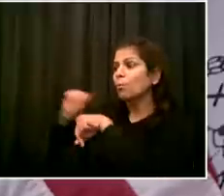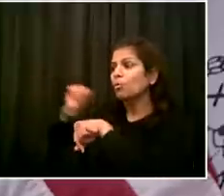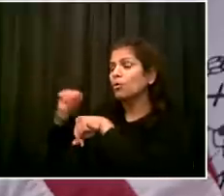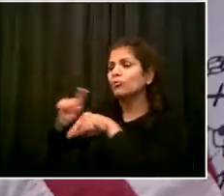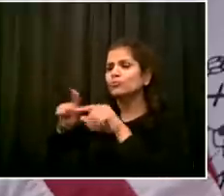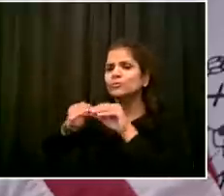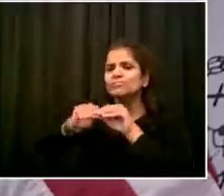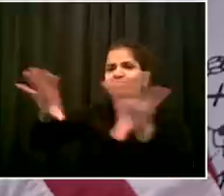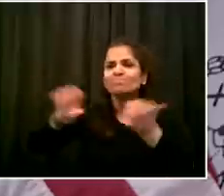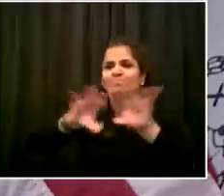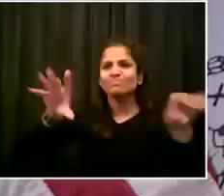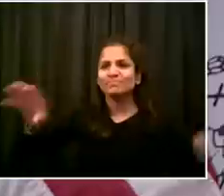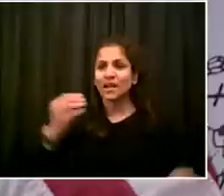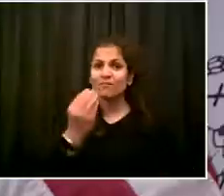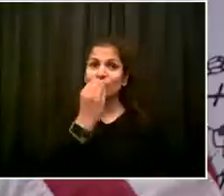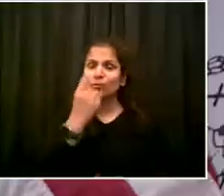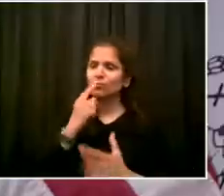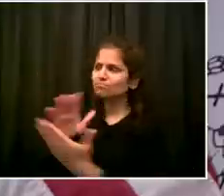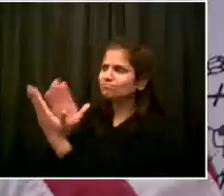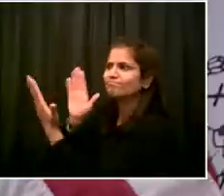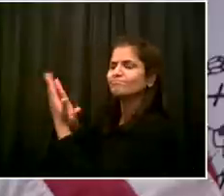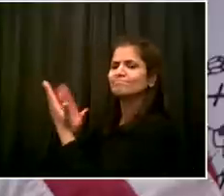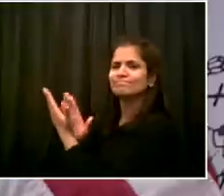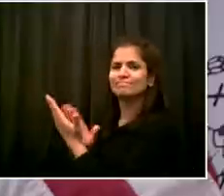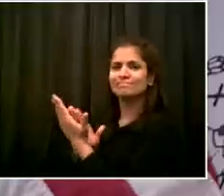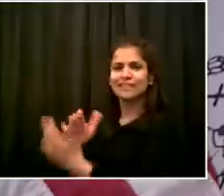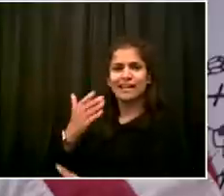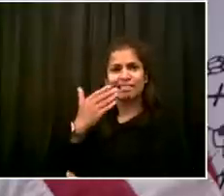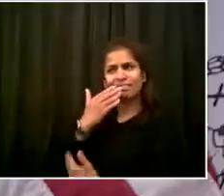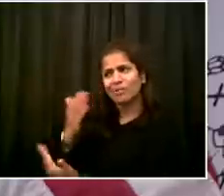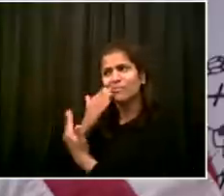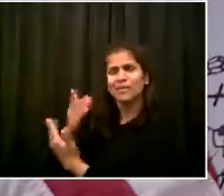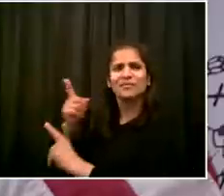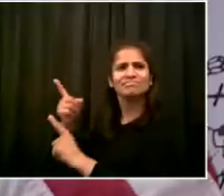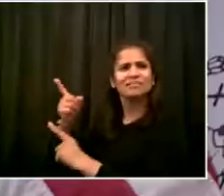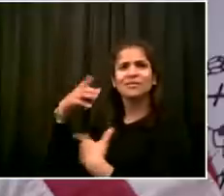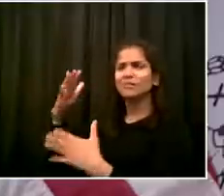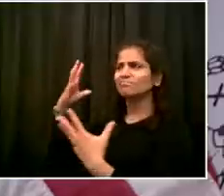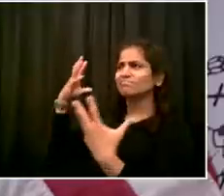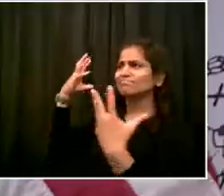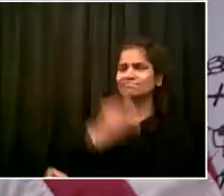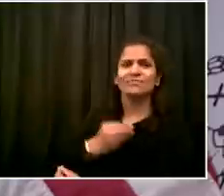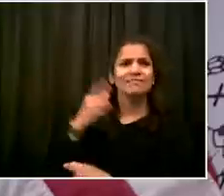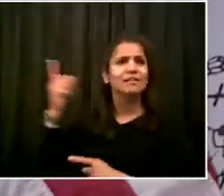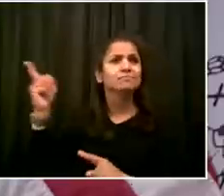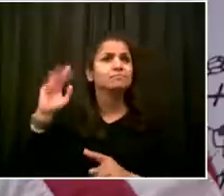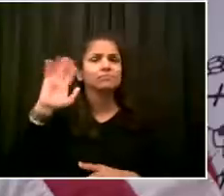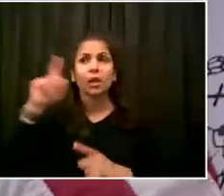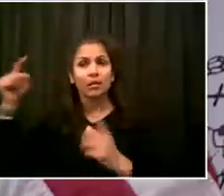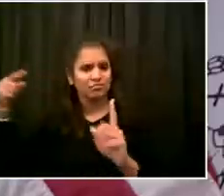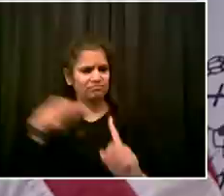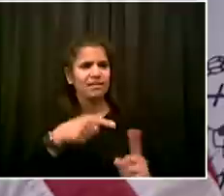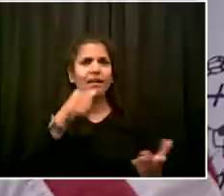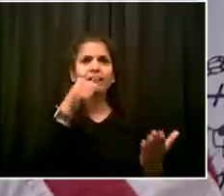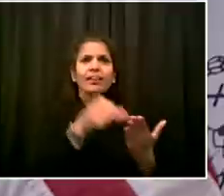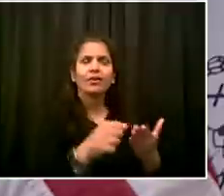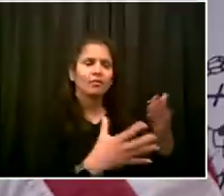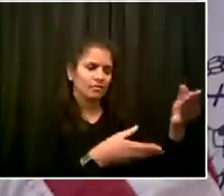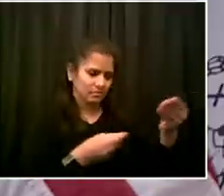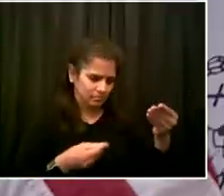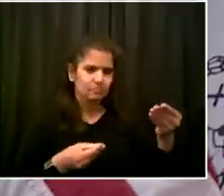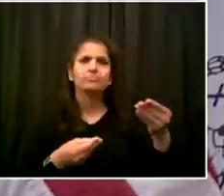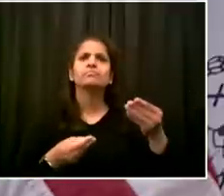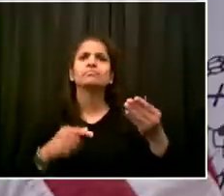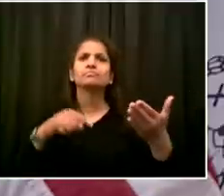challenge. So a letter gets passed along to one of them from a woman named Sylvia in